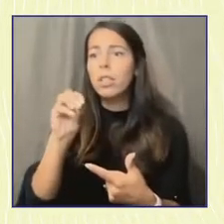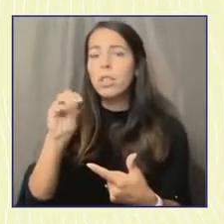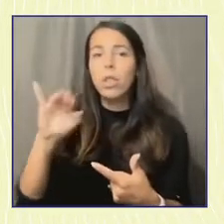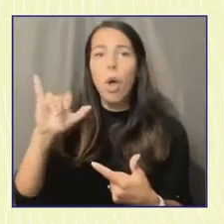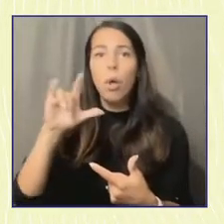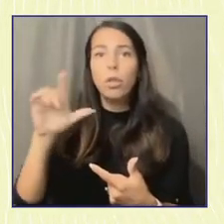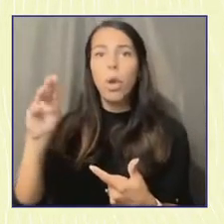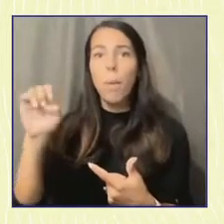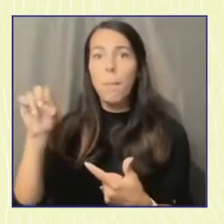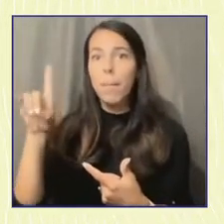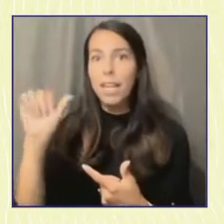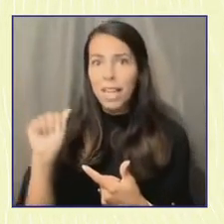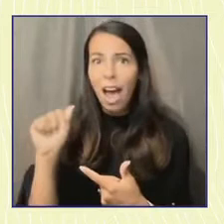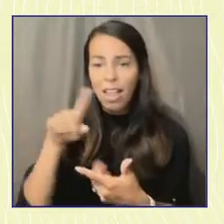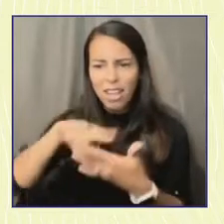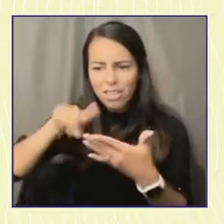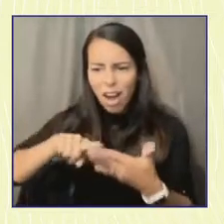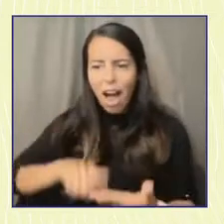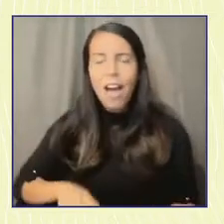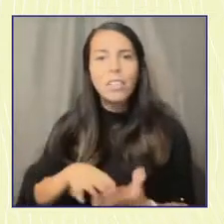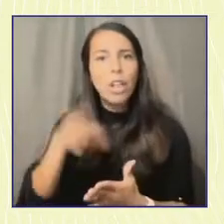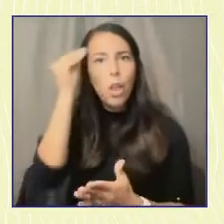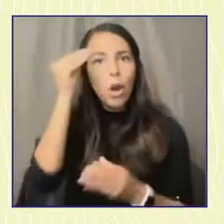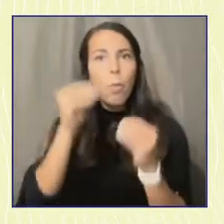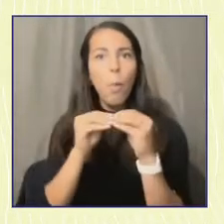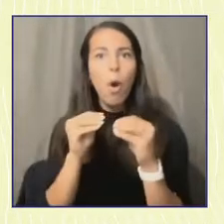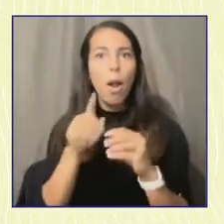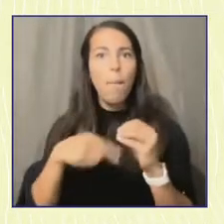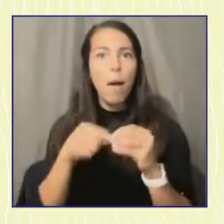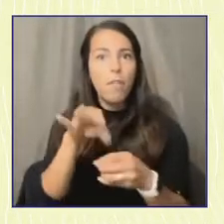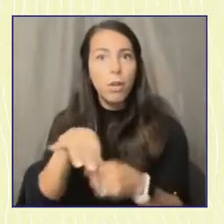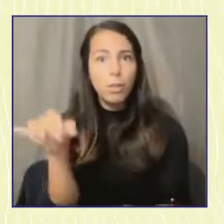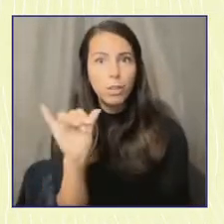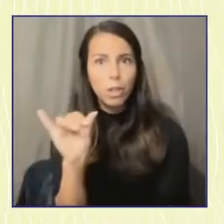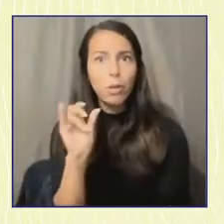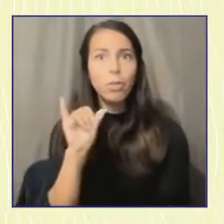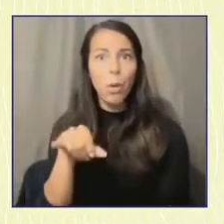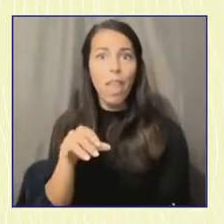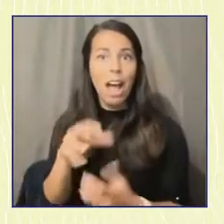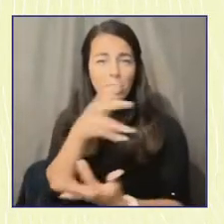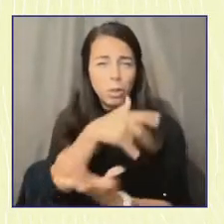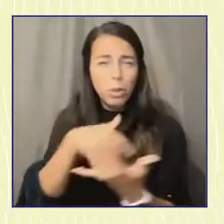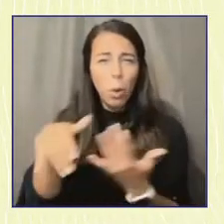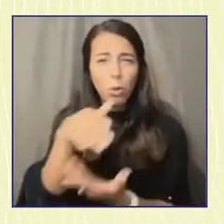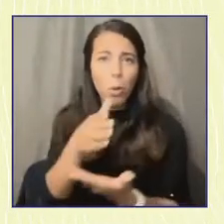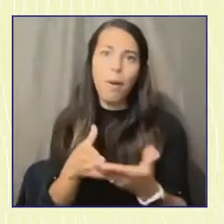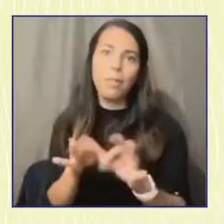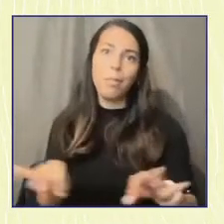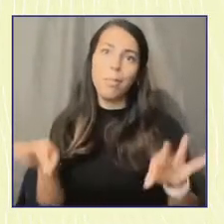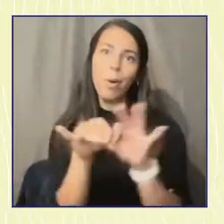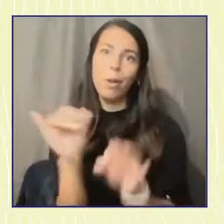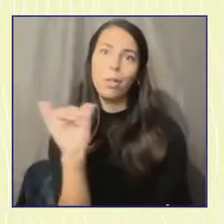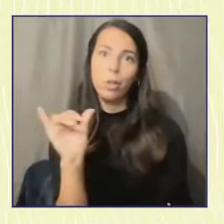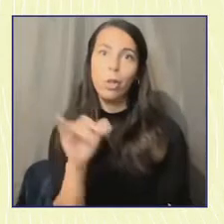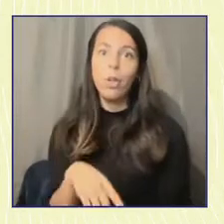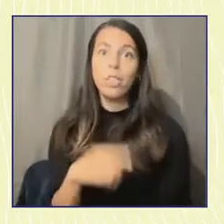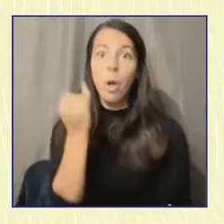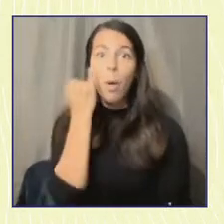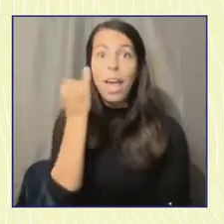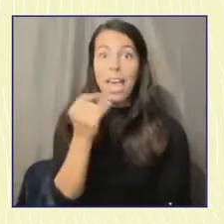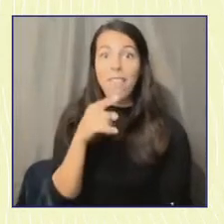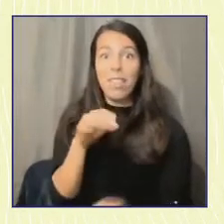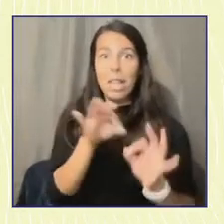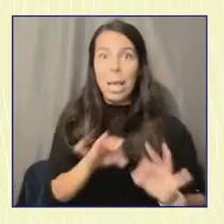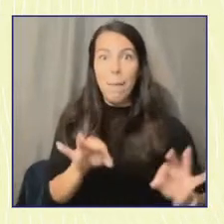so I think this social aspect is really huge and if these stakeholders can bring young leaders on and pay them